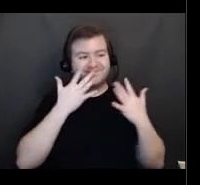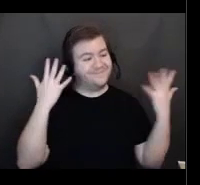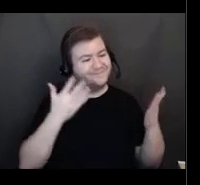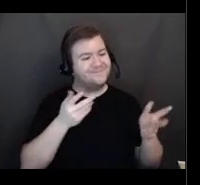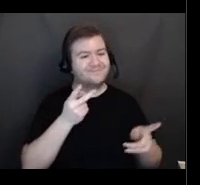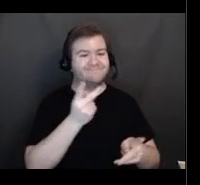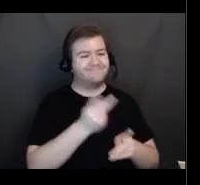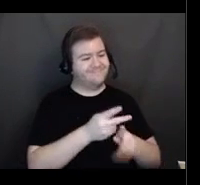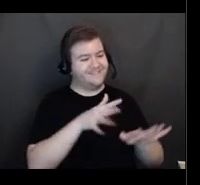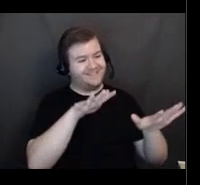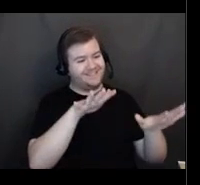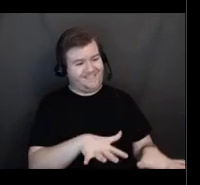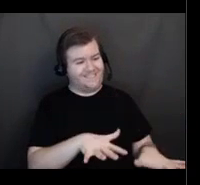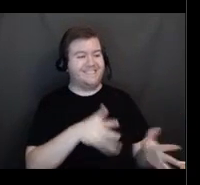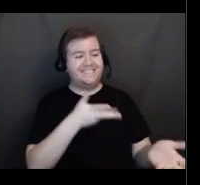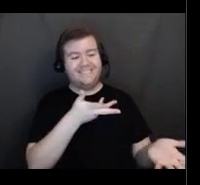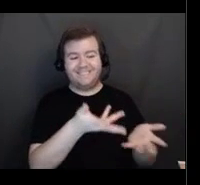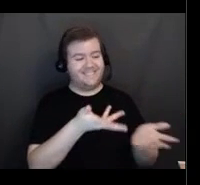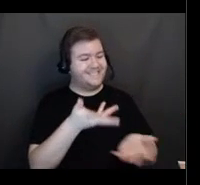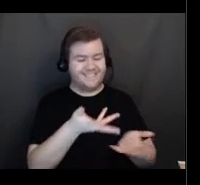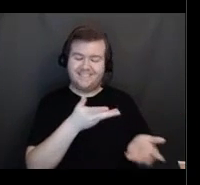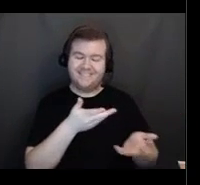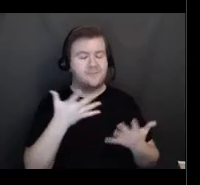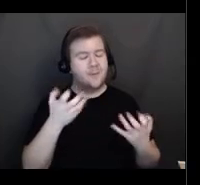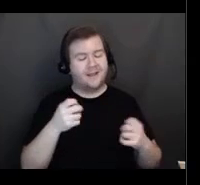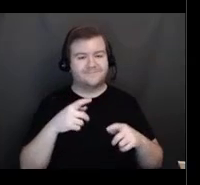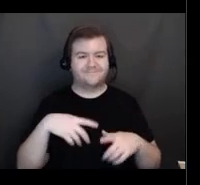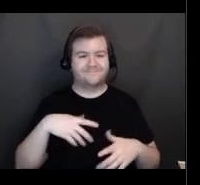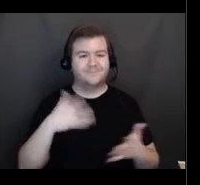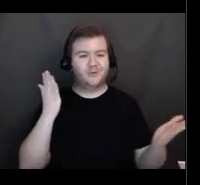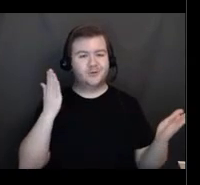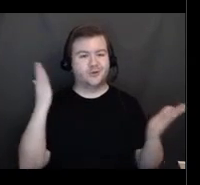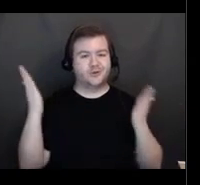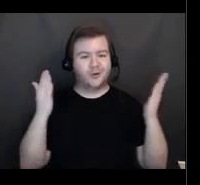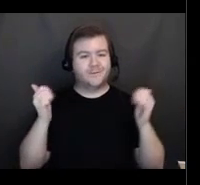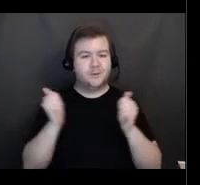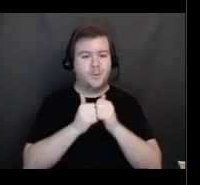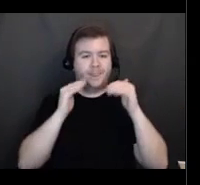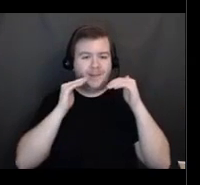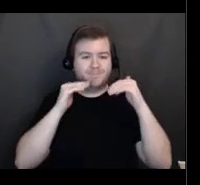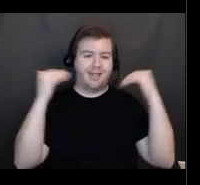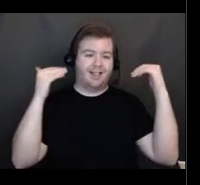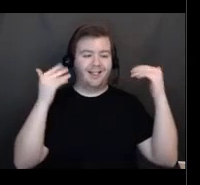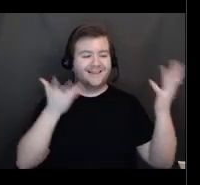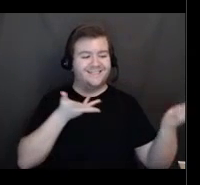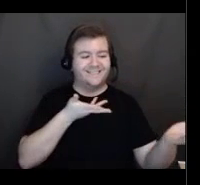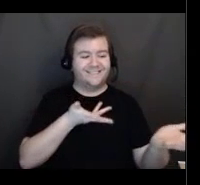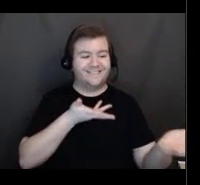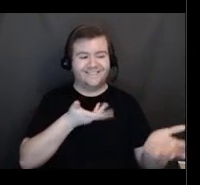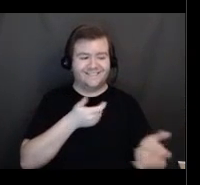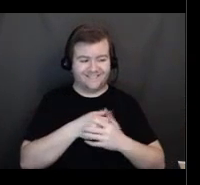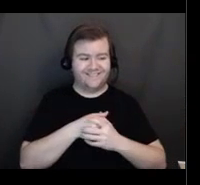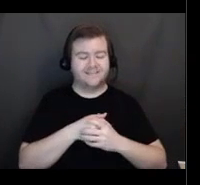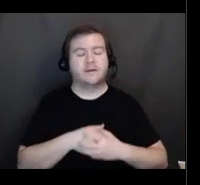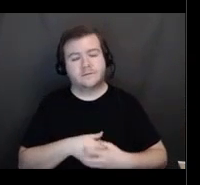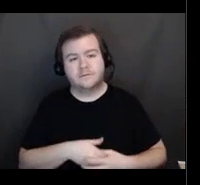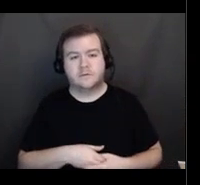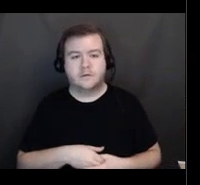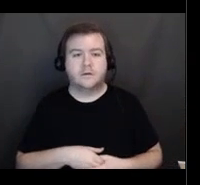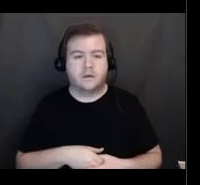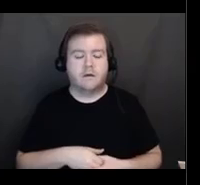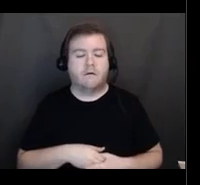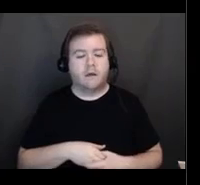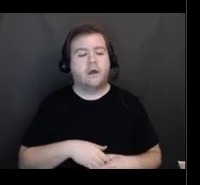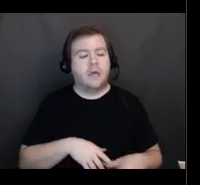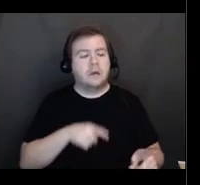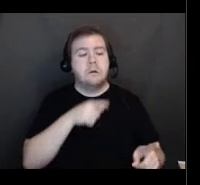you know, as always, we're, we try to be as polite as we can. The recipients can continue to check for more appointments as the